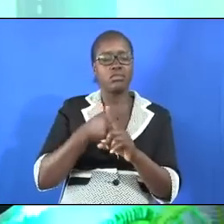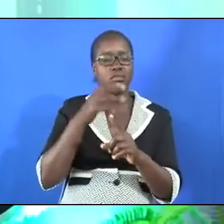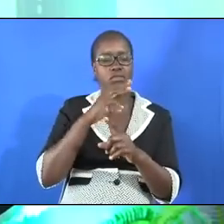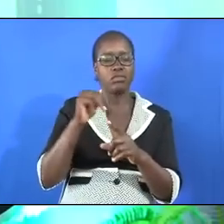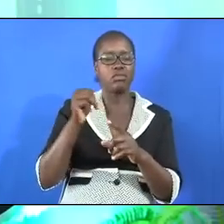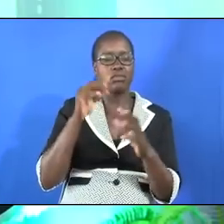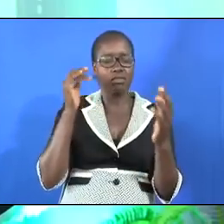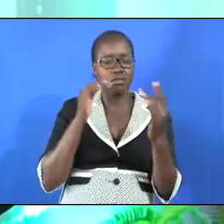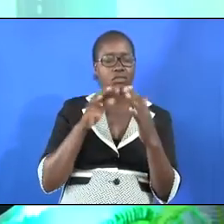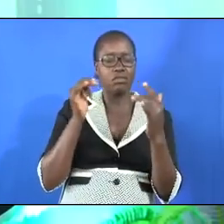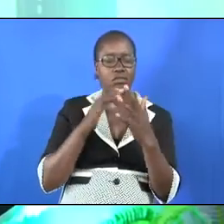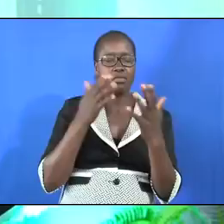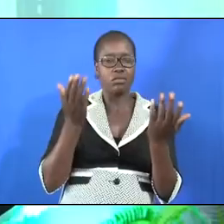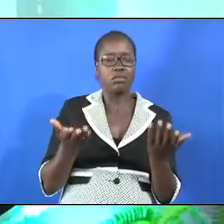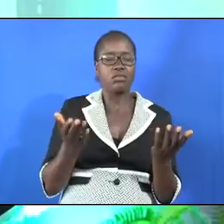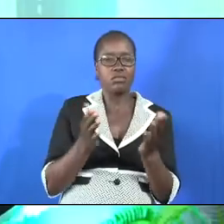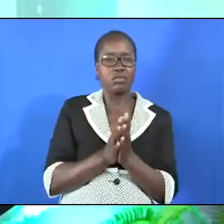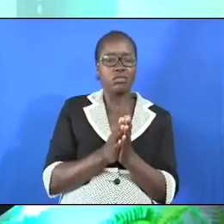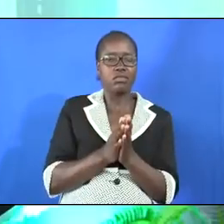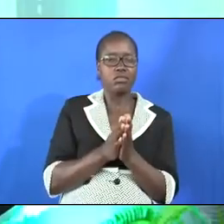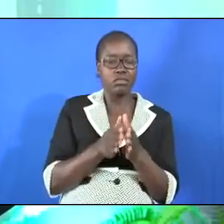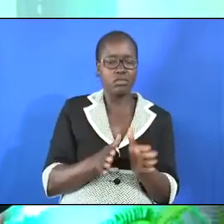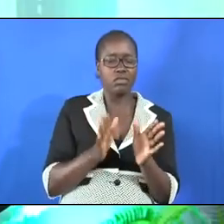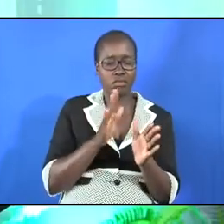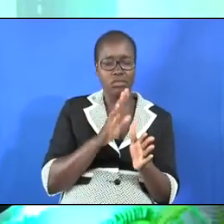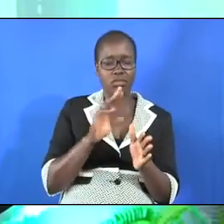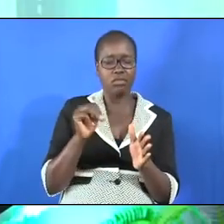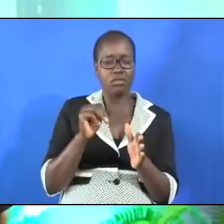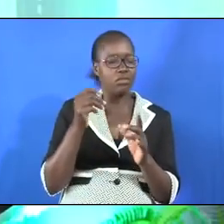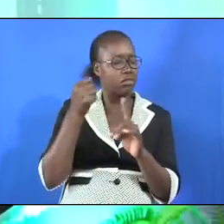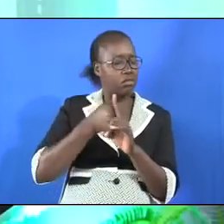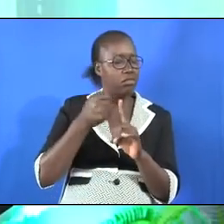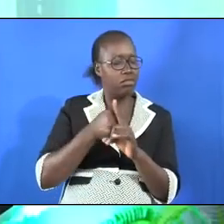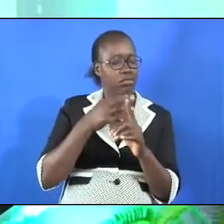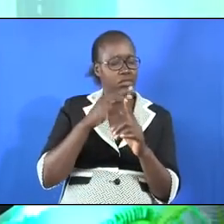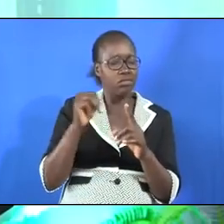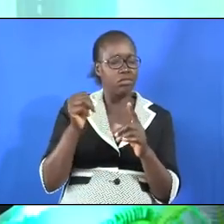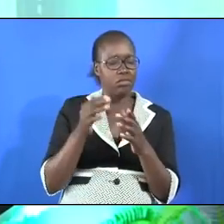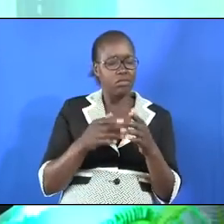wars he says if they had allowed him he would have fought for them